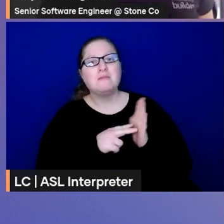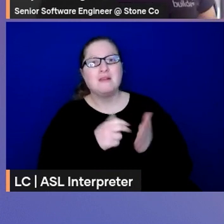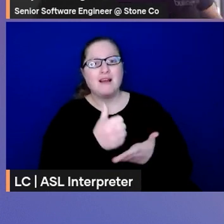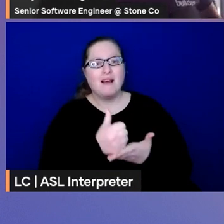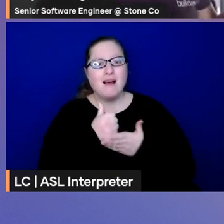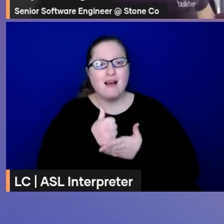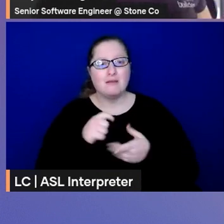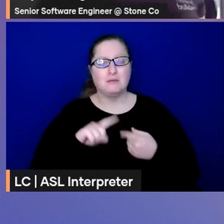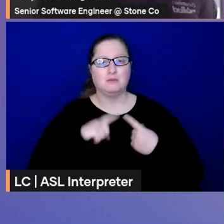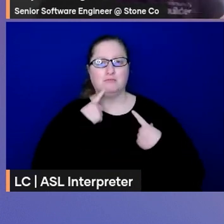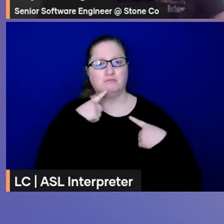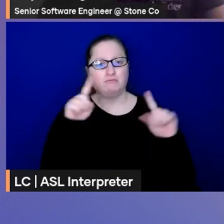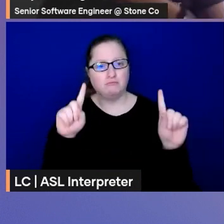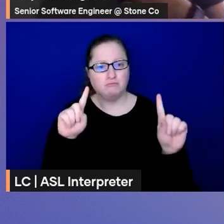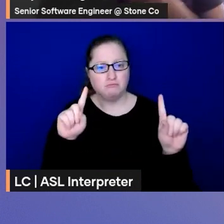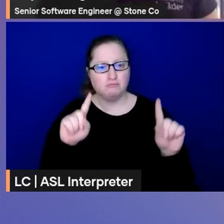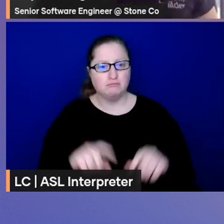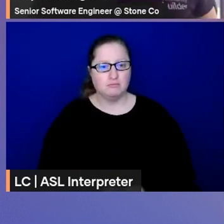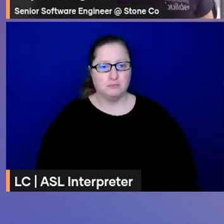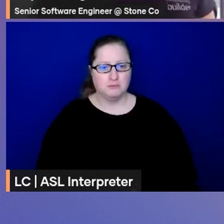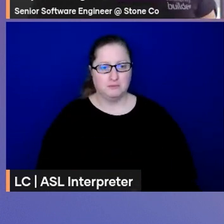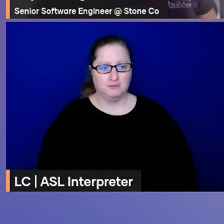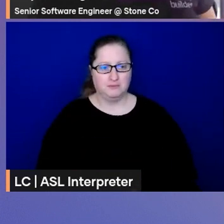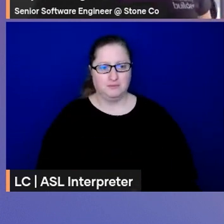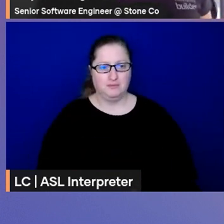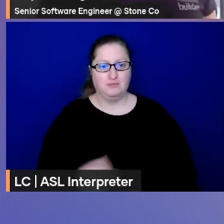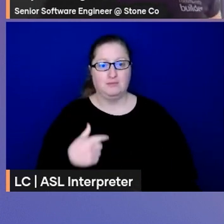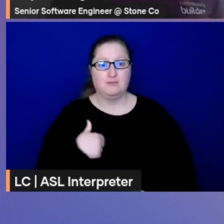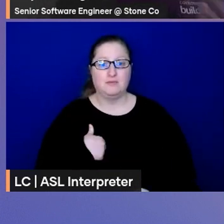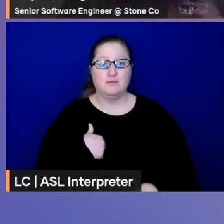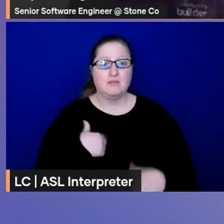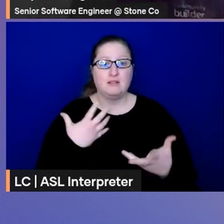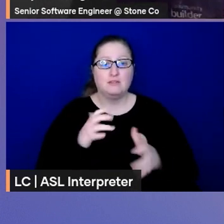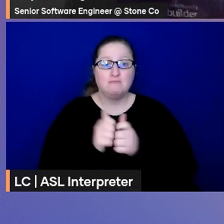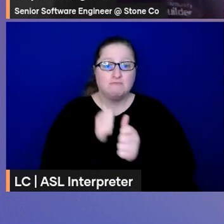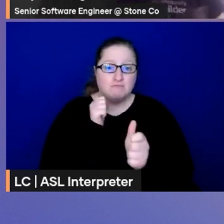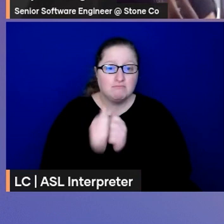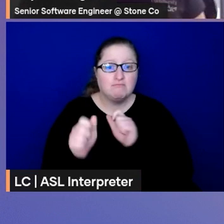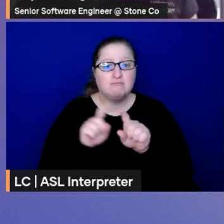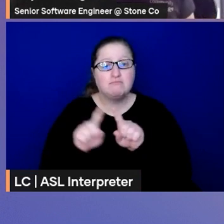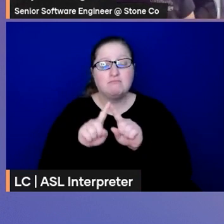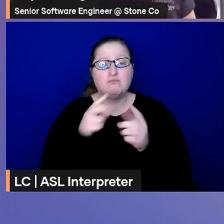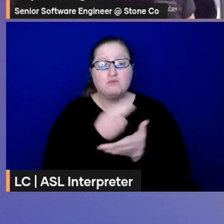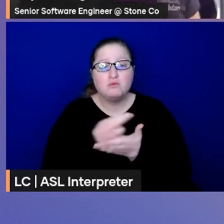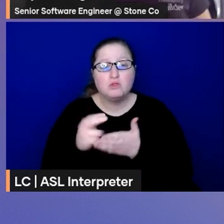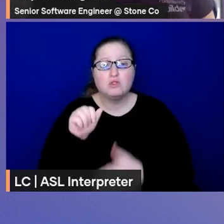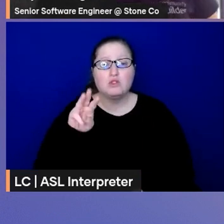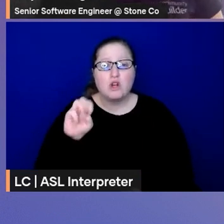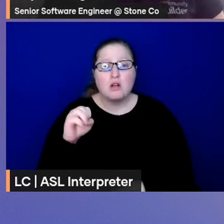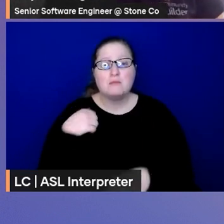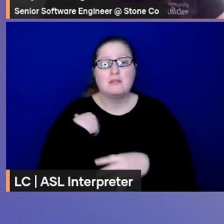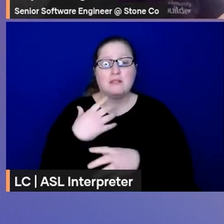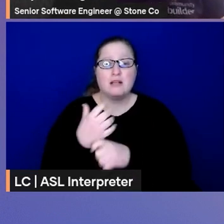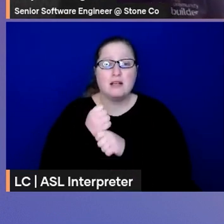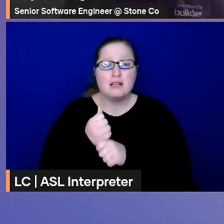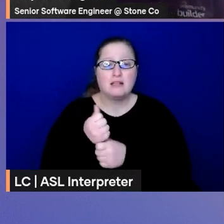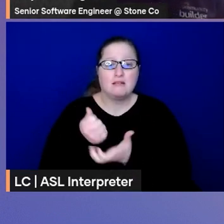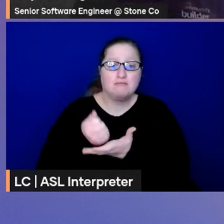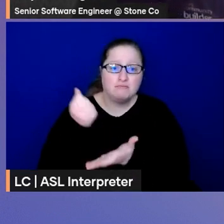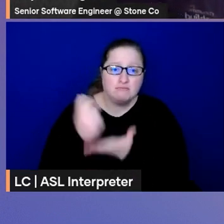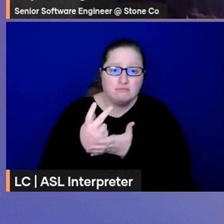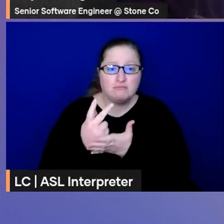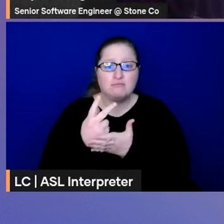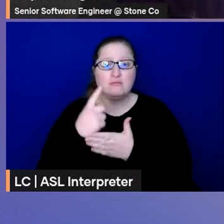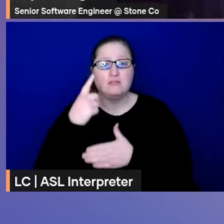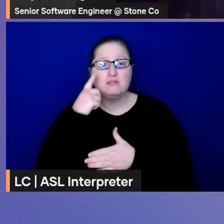arms of the resources that I require and I get back a user with the permissions that it needs to deploy our code to